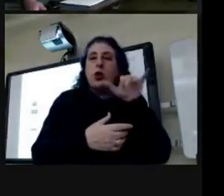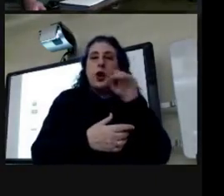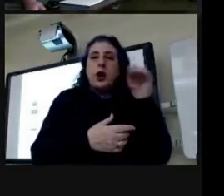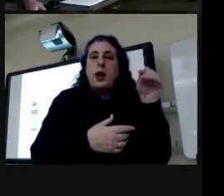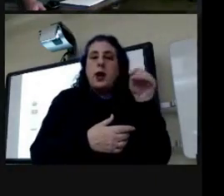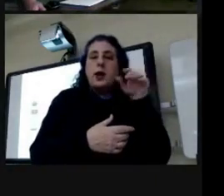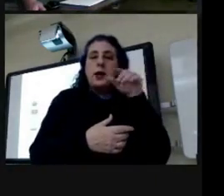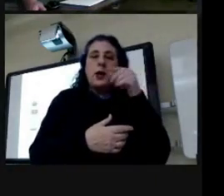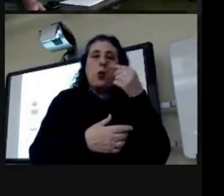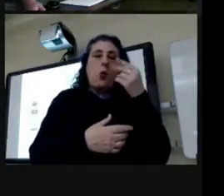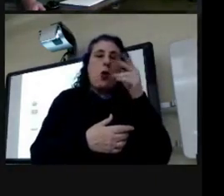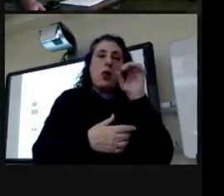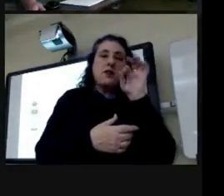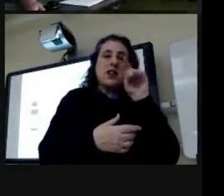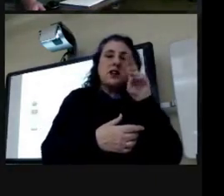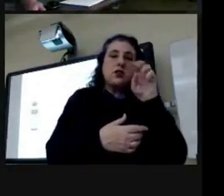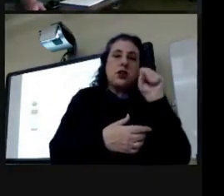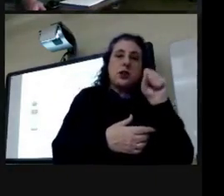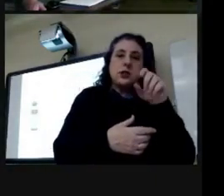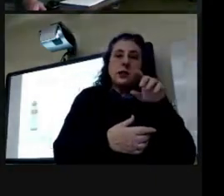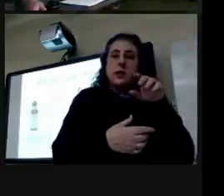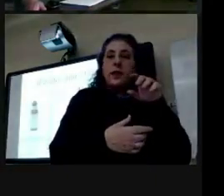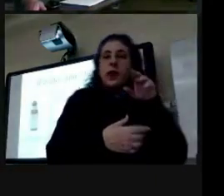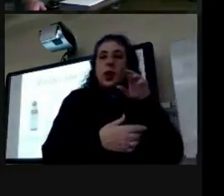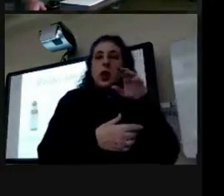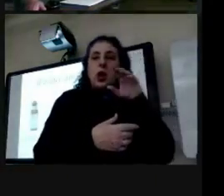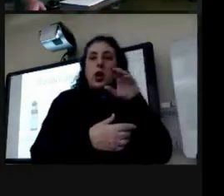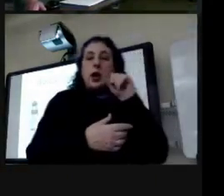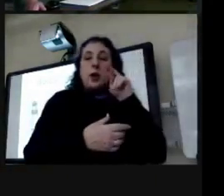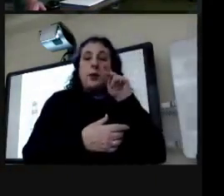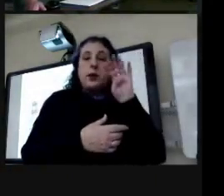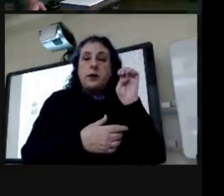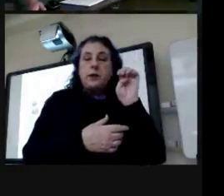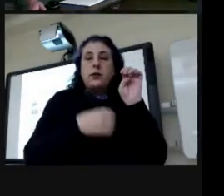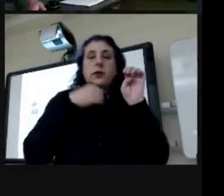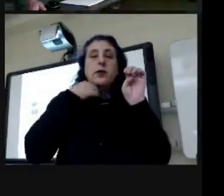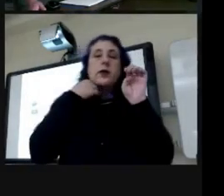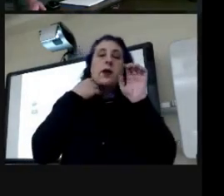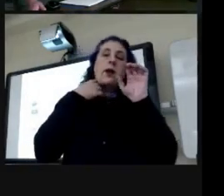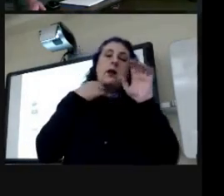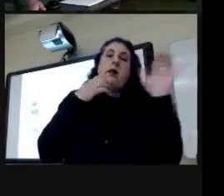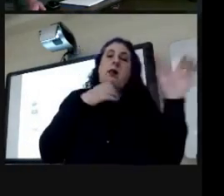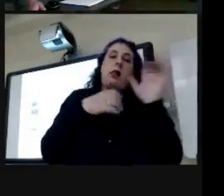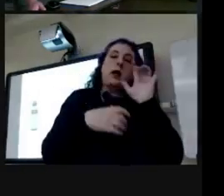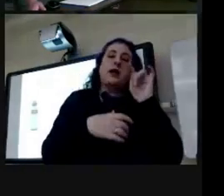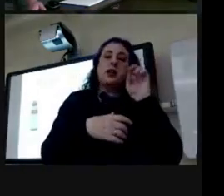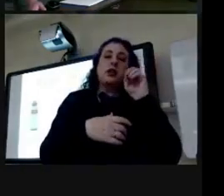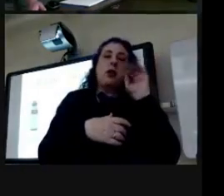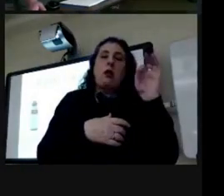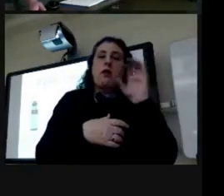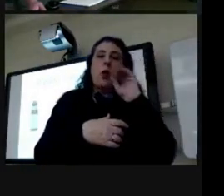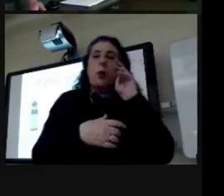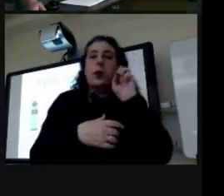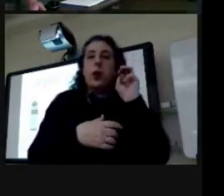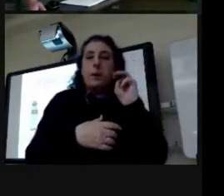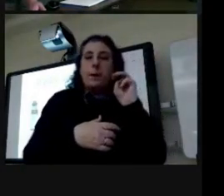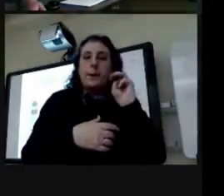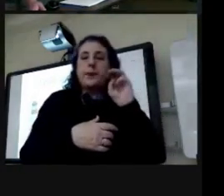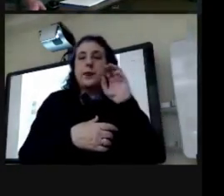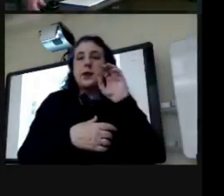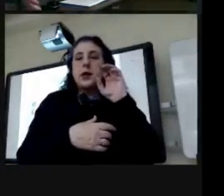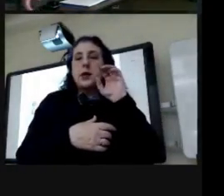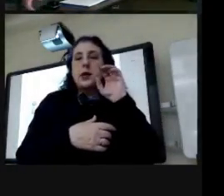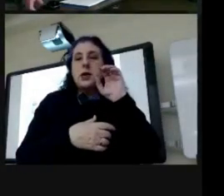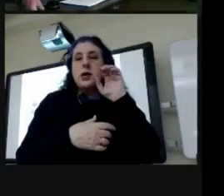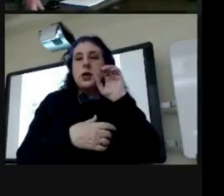and when you say patent medicines we don't mean that the medicine was patented but we think of it in this case patent